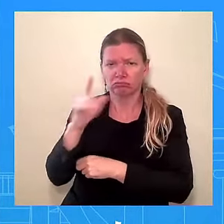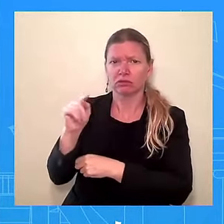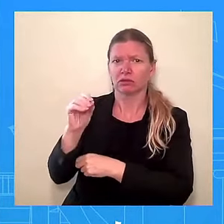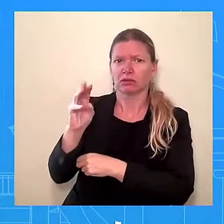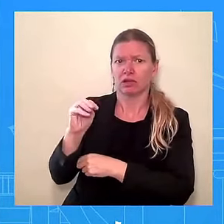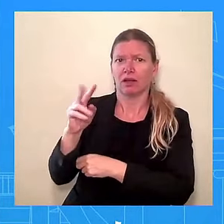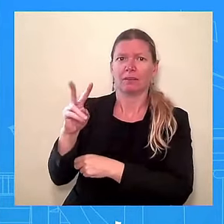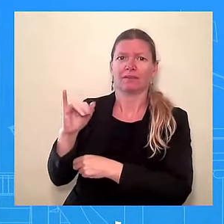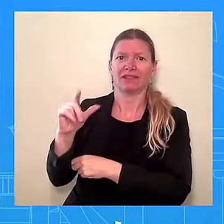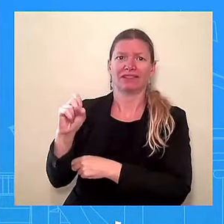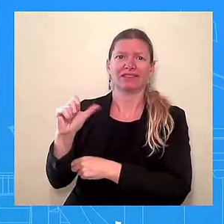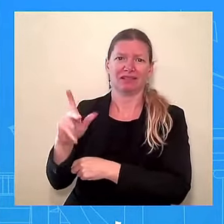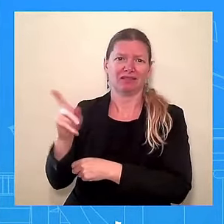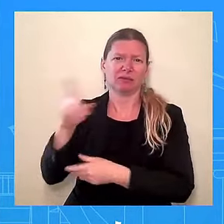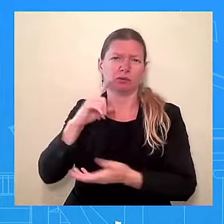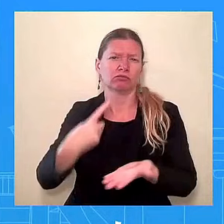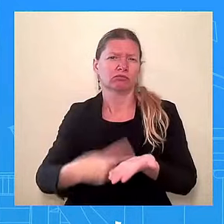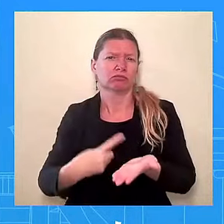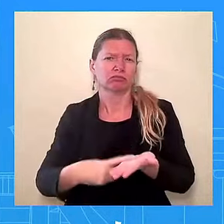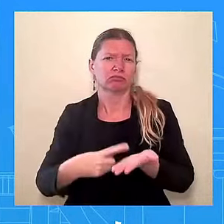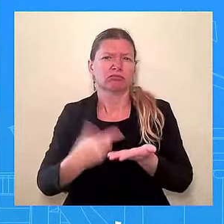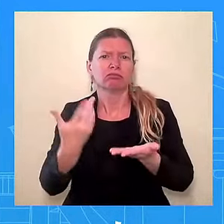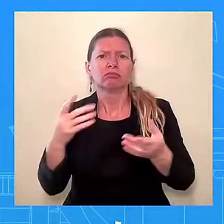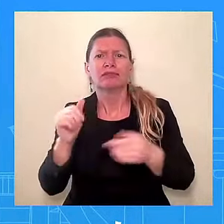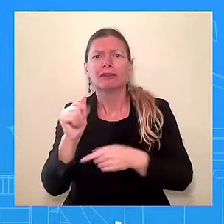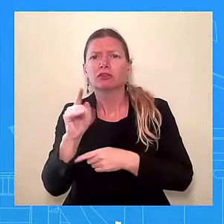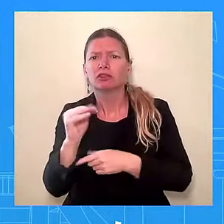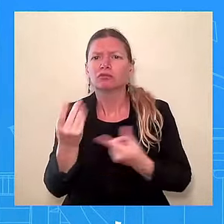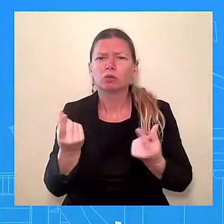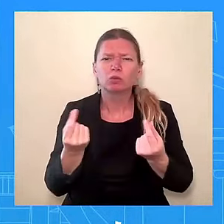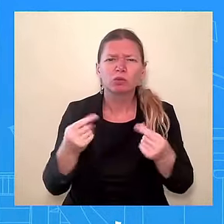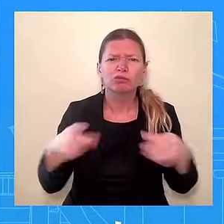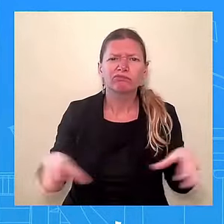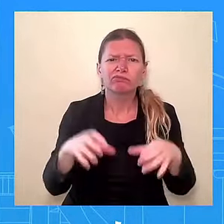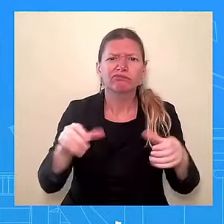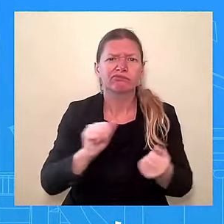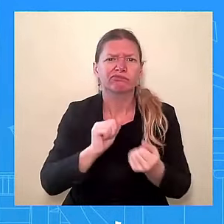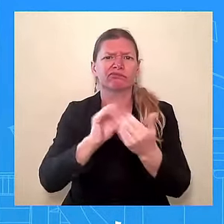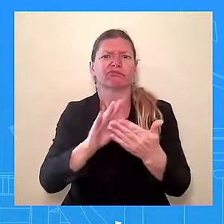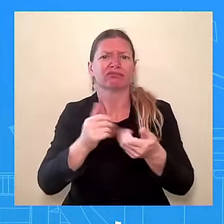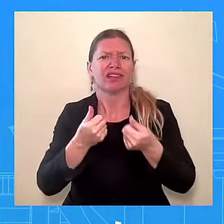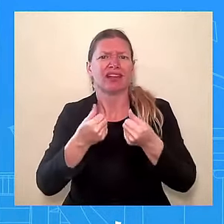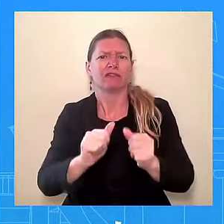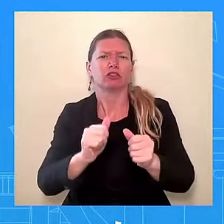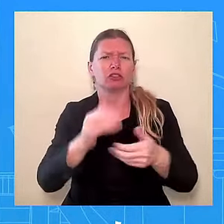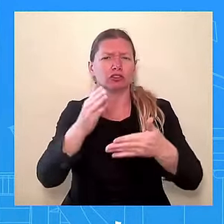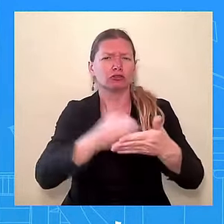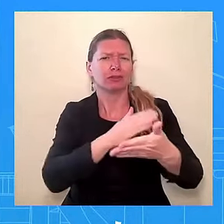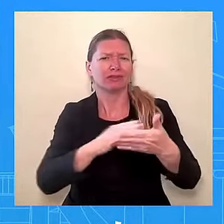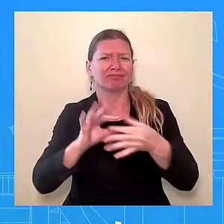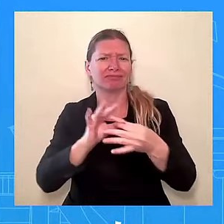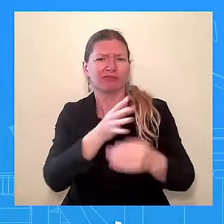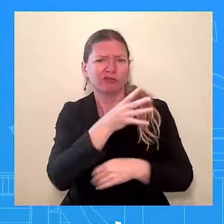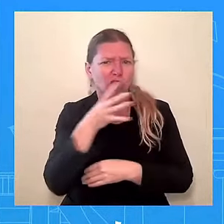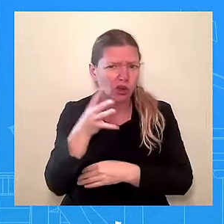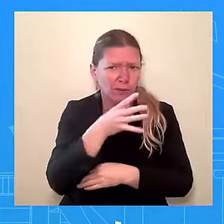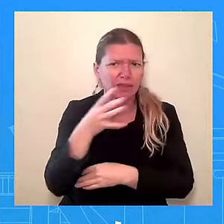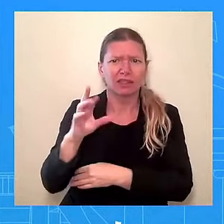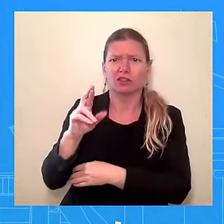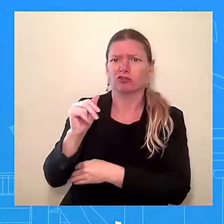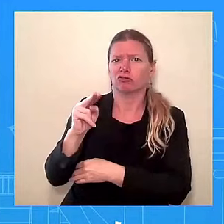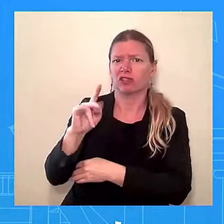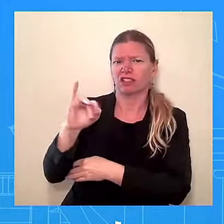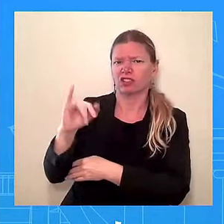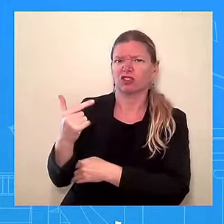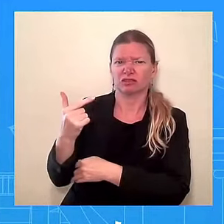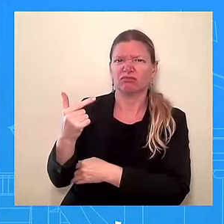farming and ranching thanks to the President's Inflation Reduction Act. This historic action delivers on a promise